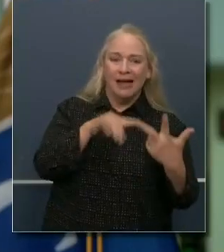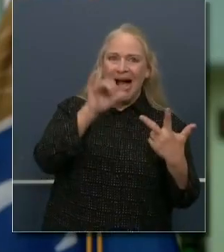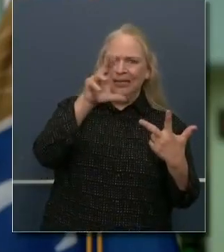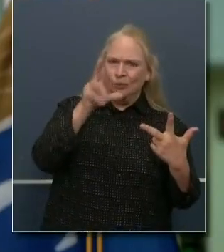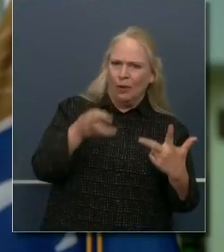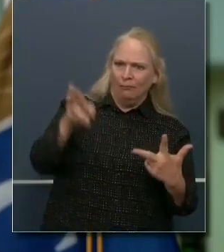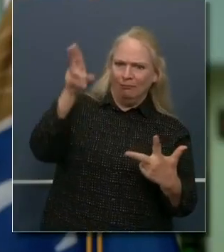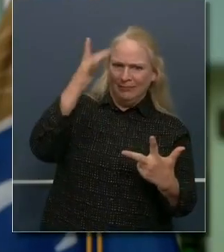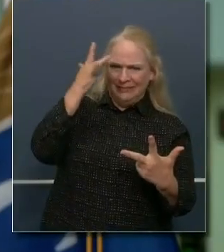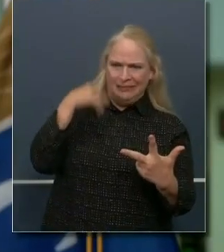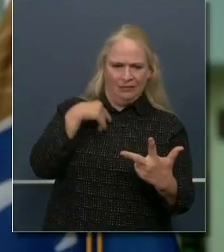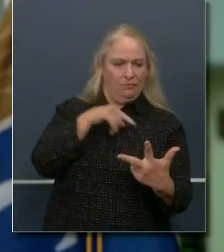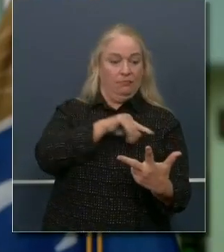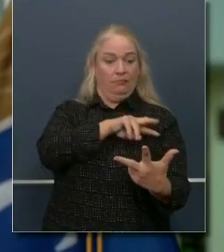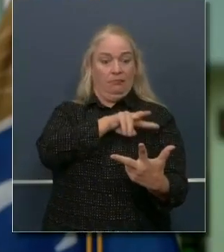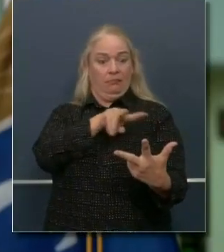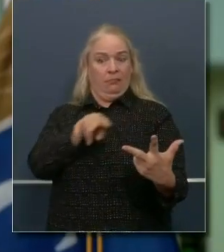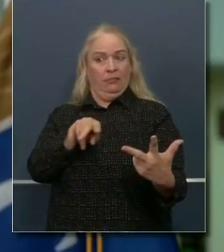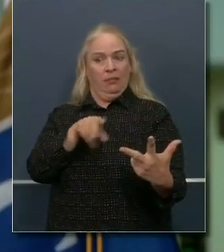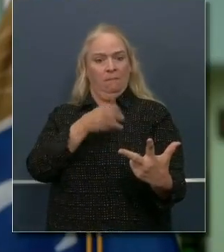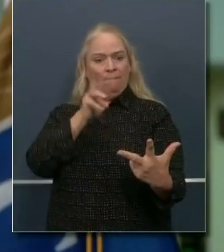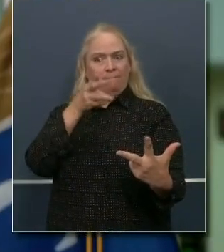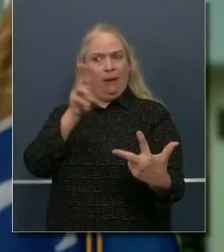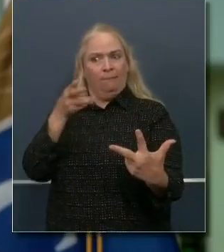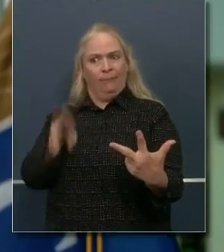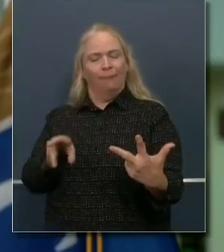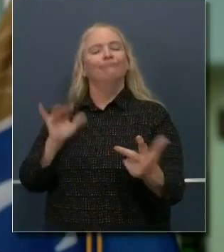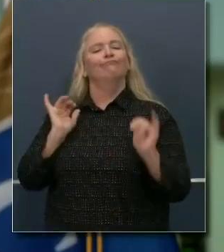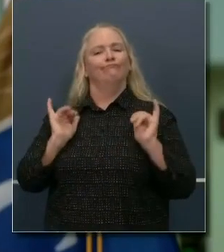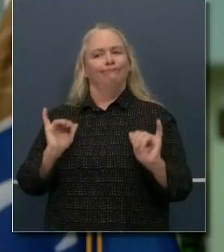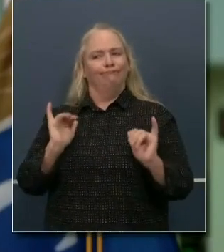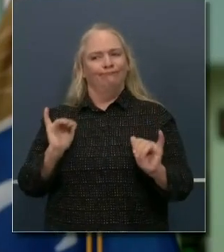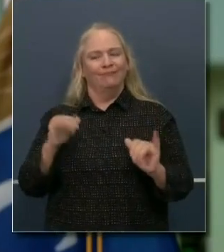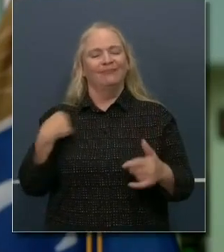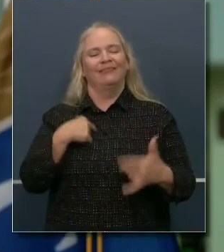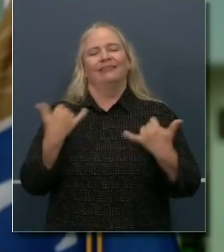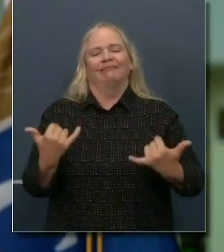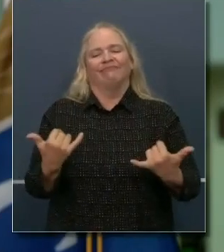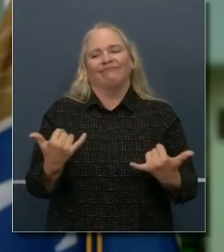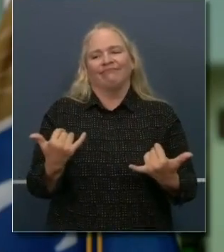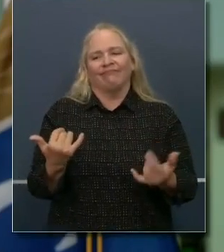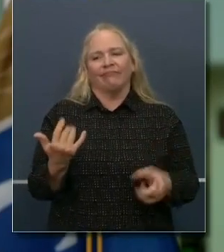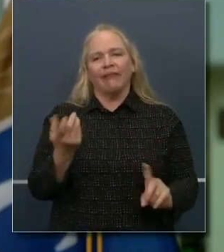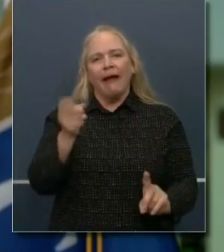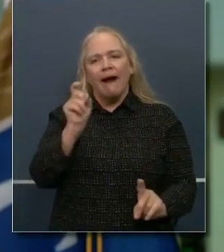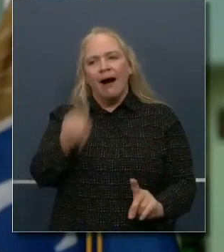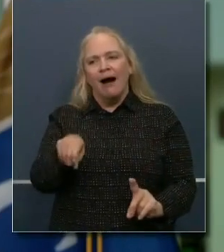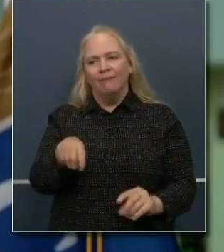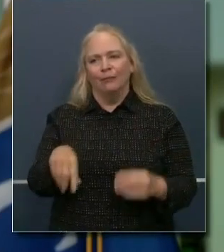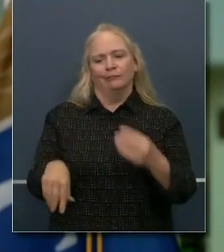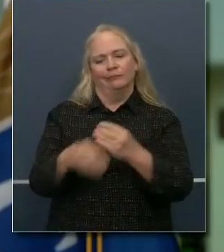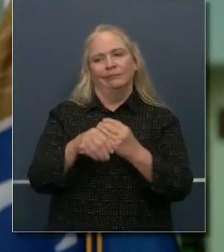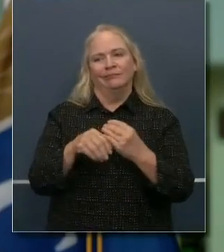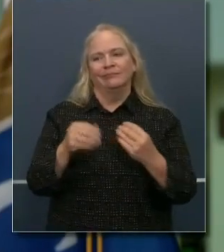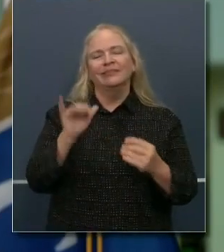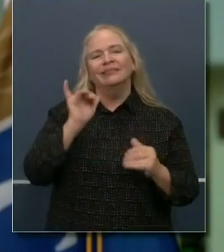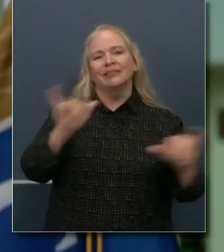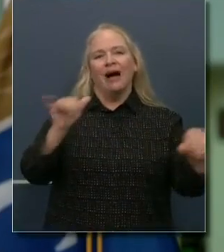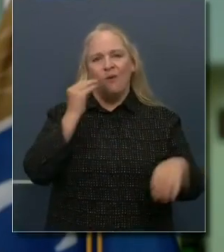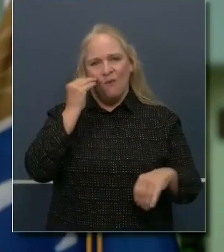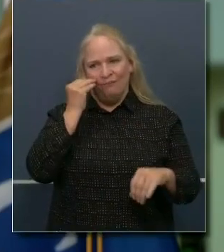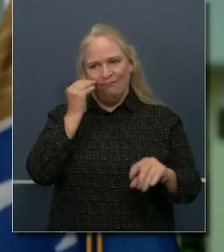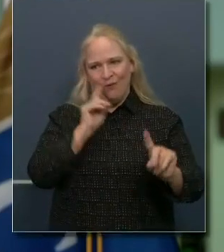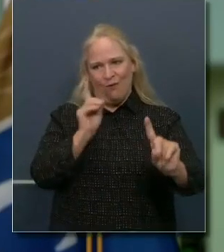Today, we are announcing additional statewide actions as it relates to our stay-at-home order here in the state of